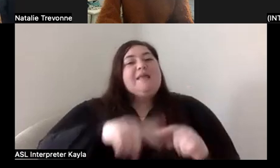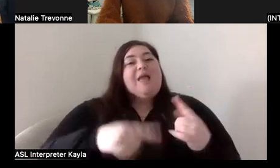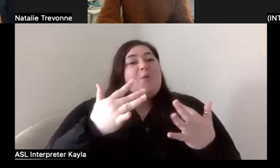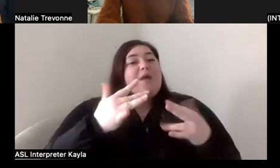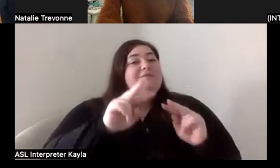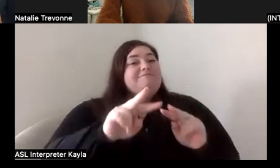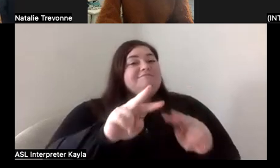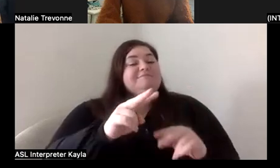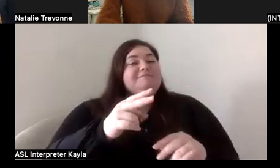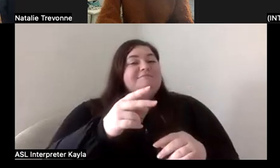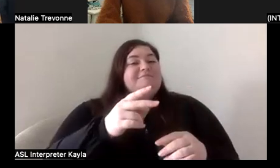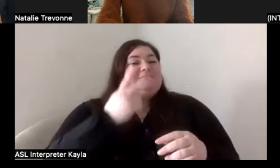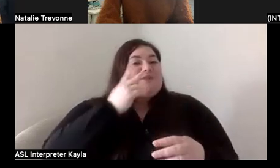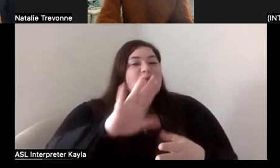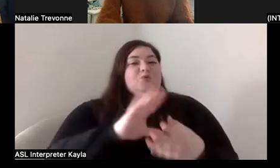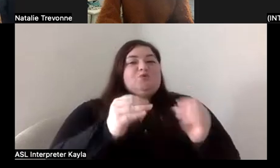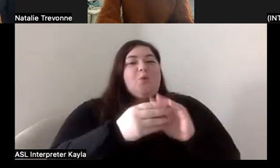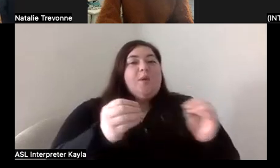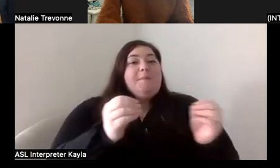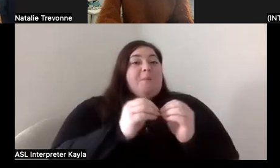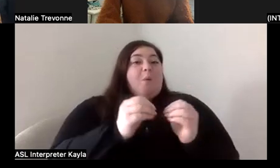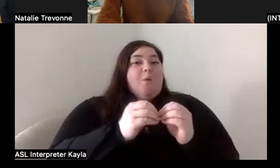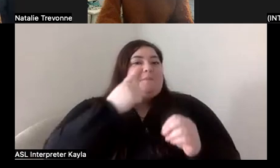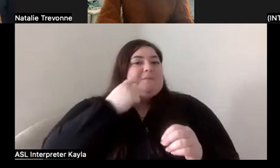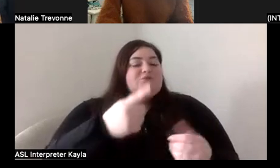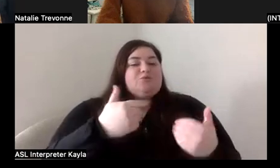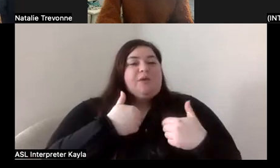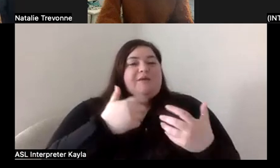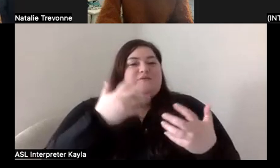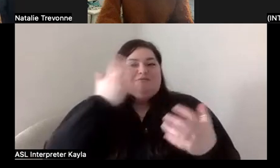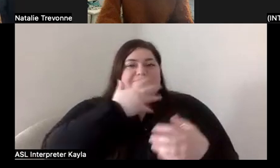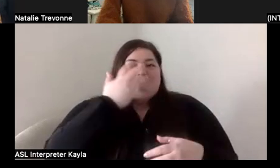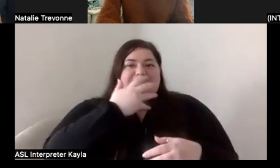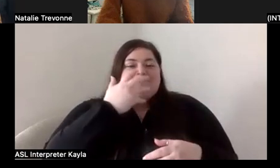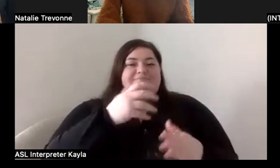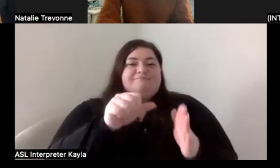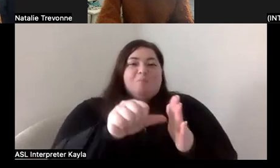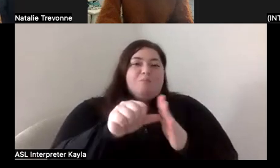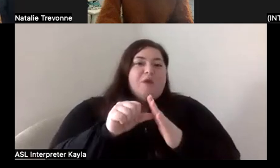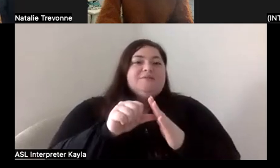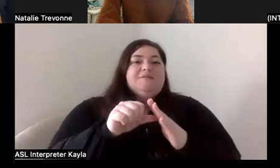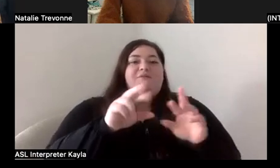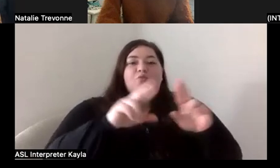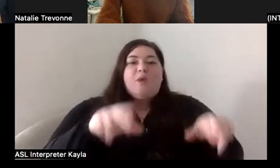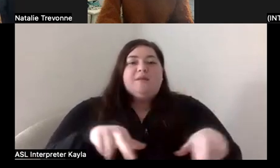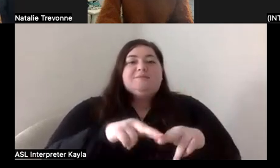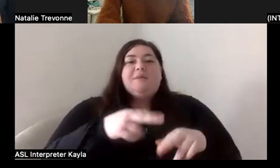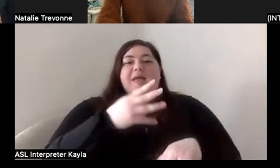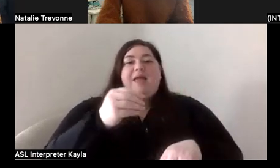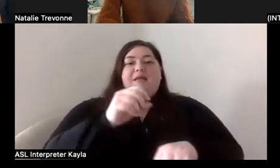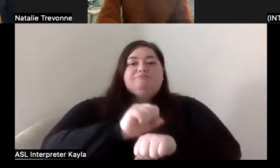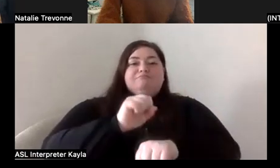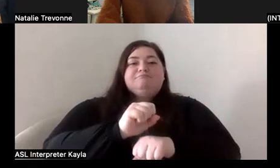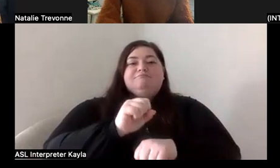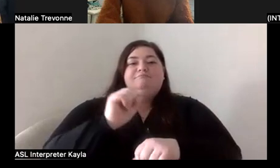how it transitioned from the beginning because you have such an impressive resume and just track record and portfolio.